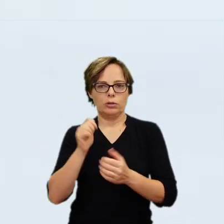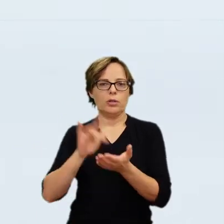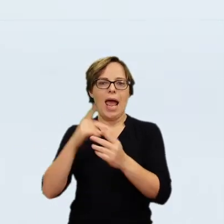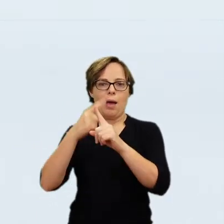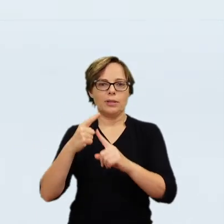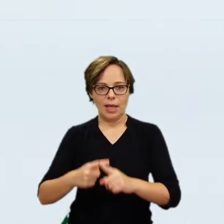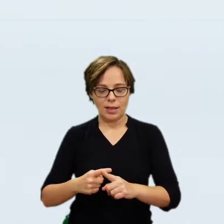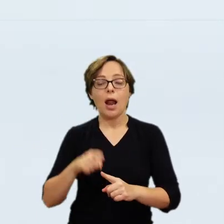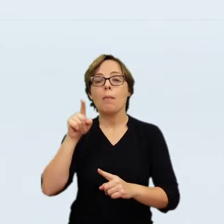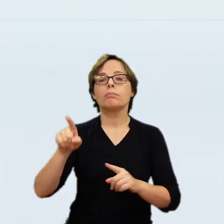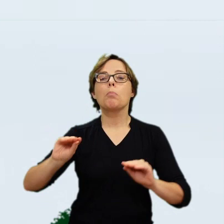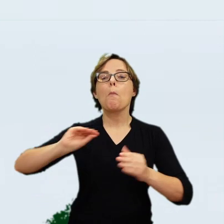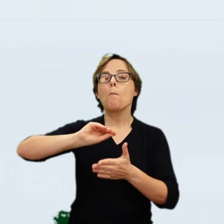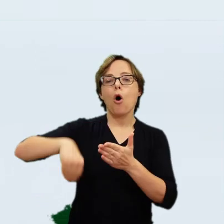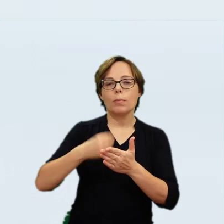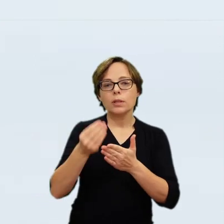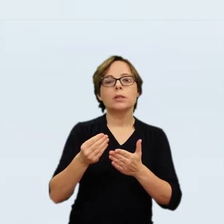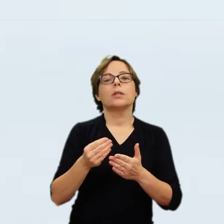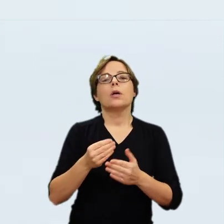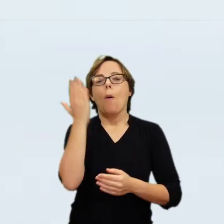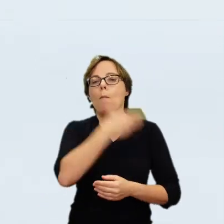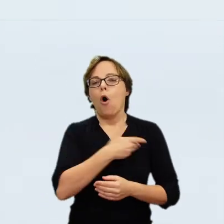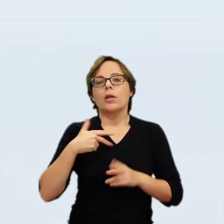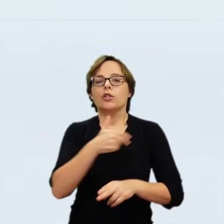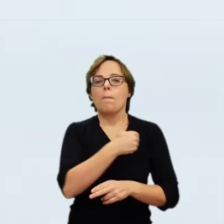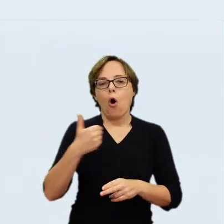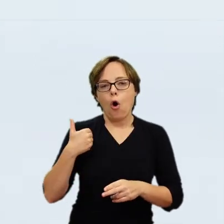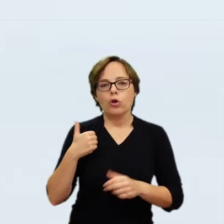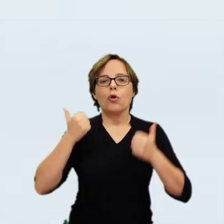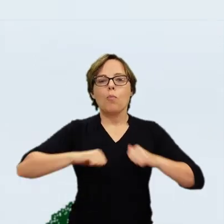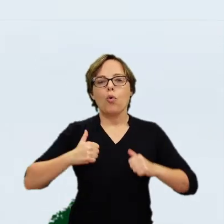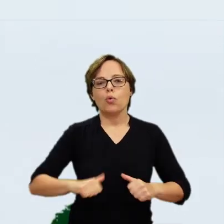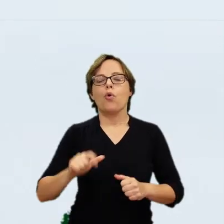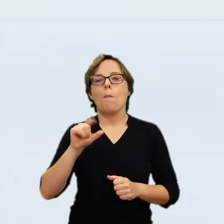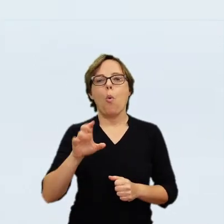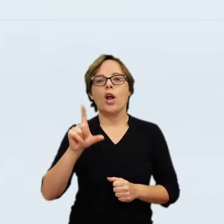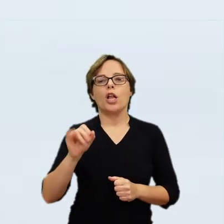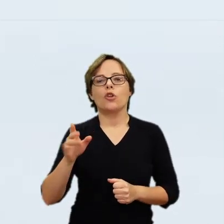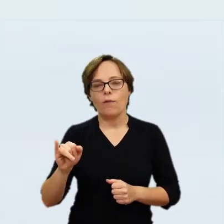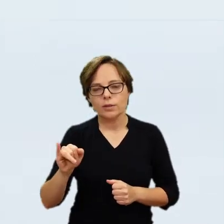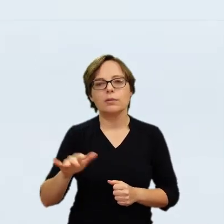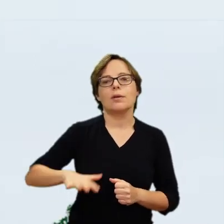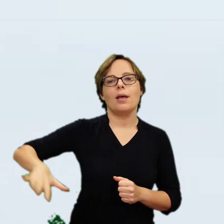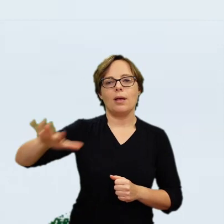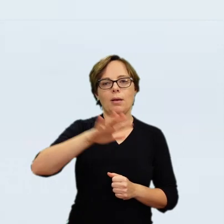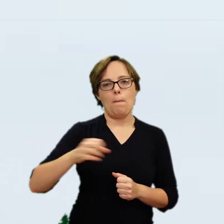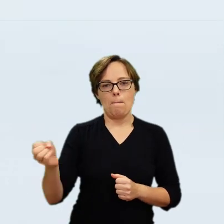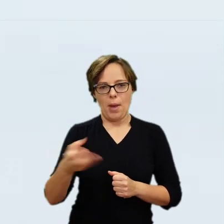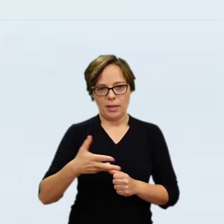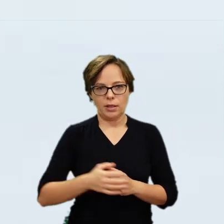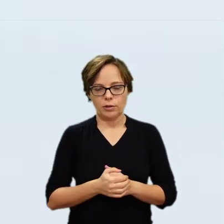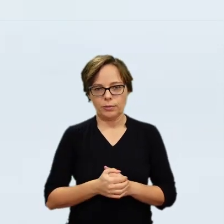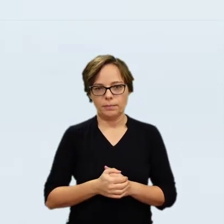painting only as an investment and a very good one. A few months after the purchase, he resold it to Jeroen Stronowski,